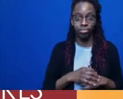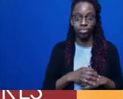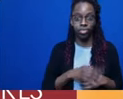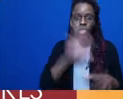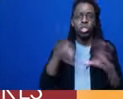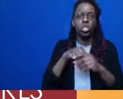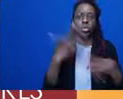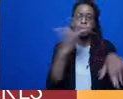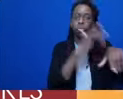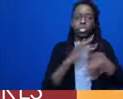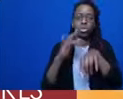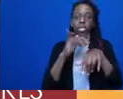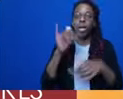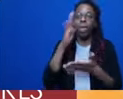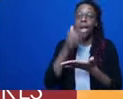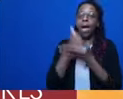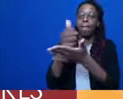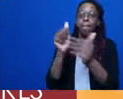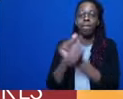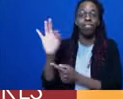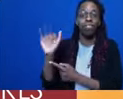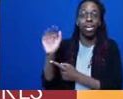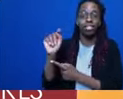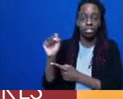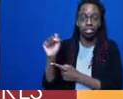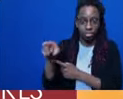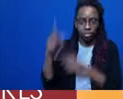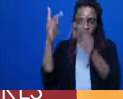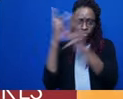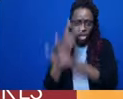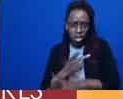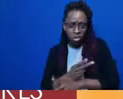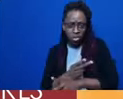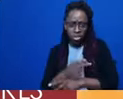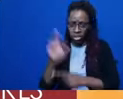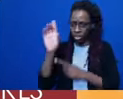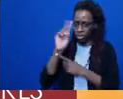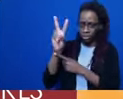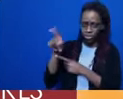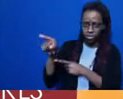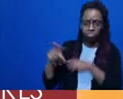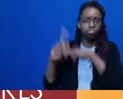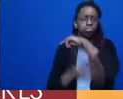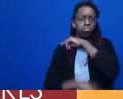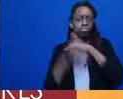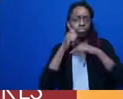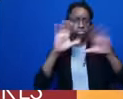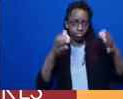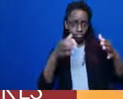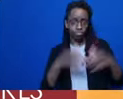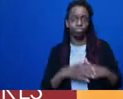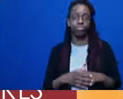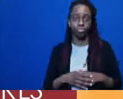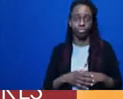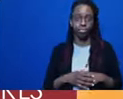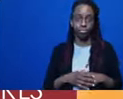figures about the about domestic violence and the criminalization of girls. So a way for you to be able to get the